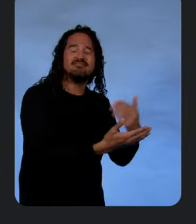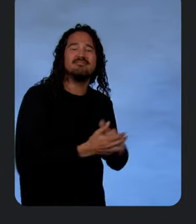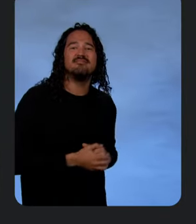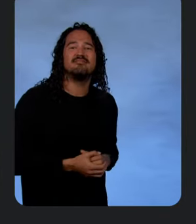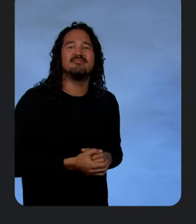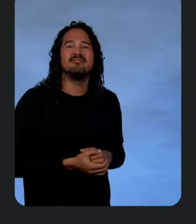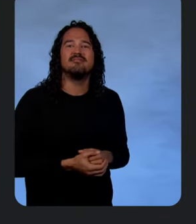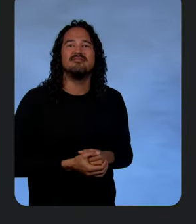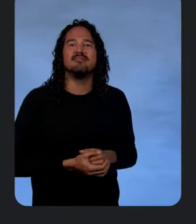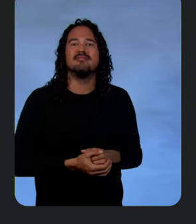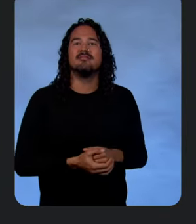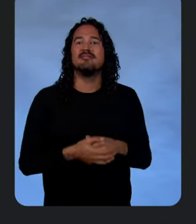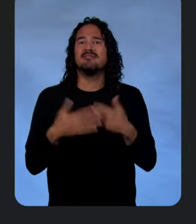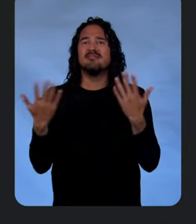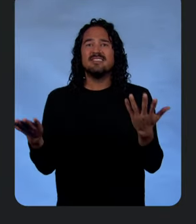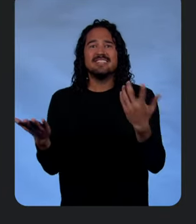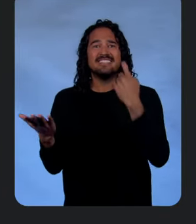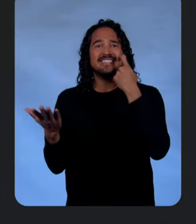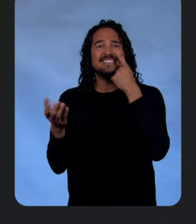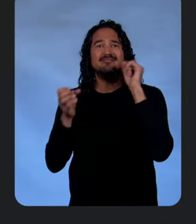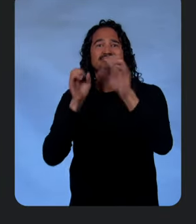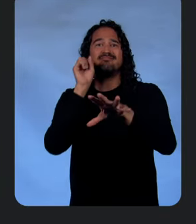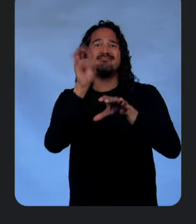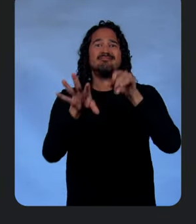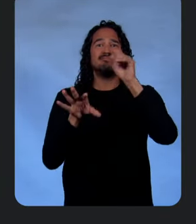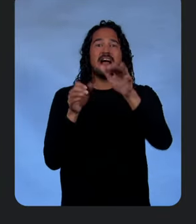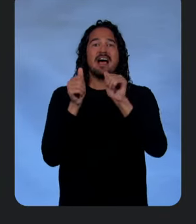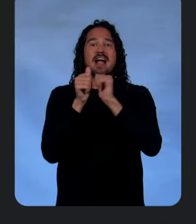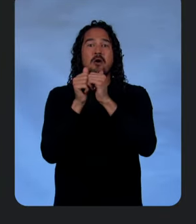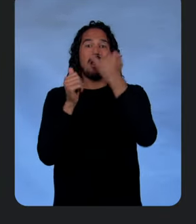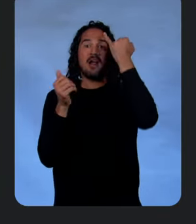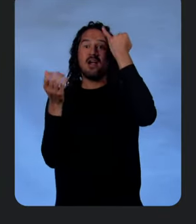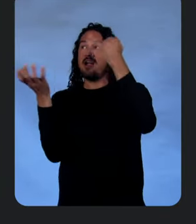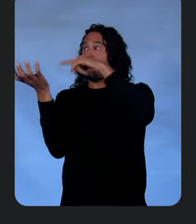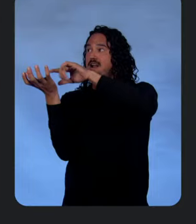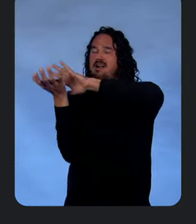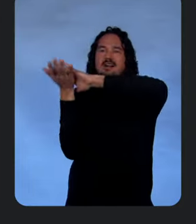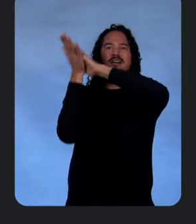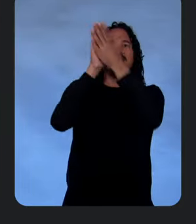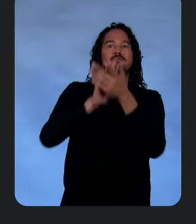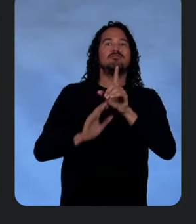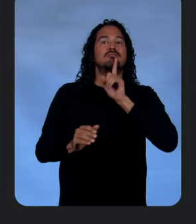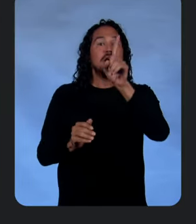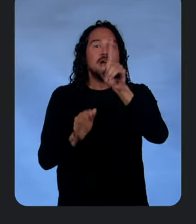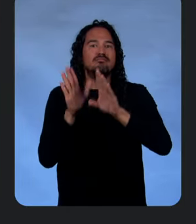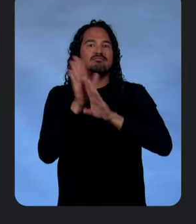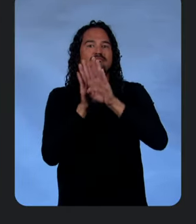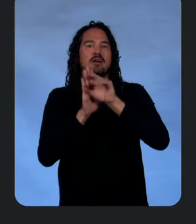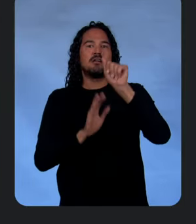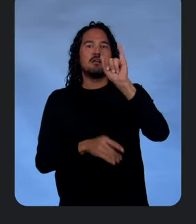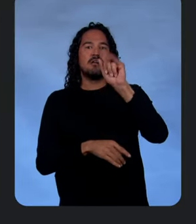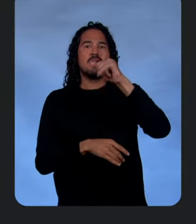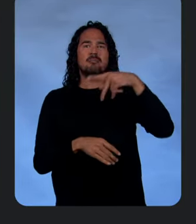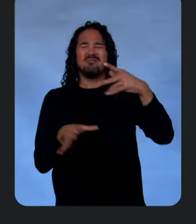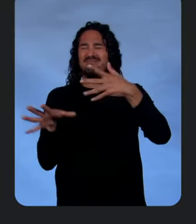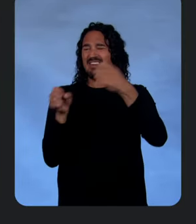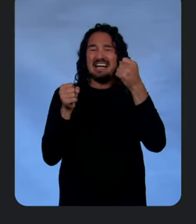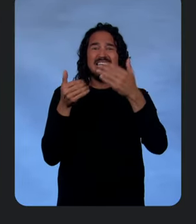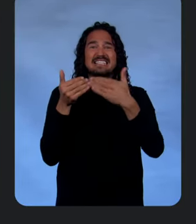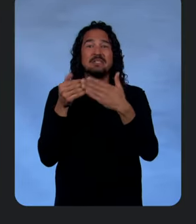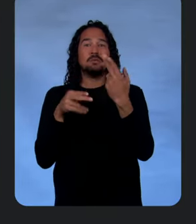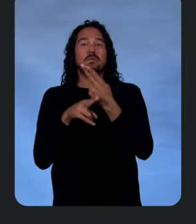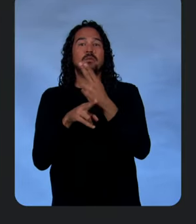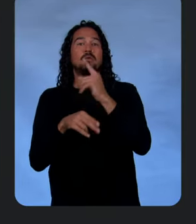We just showed you how to take your AI application from idea to reality quickly using Google Cloud and partners like Vercel.